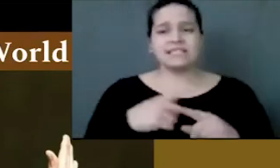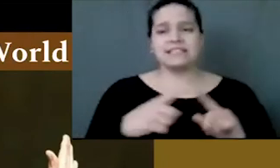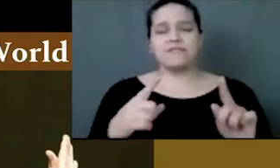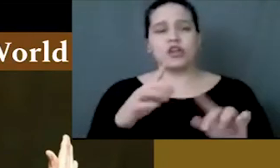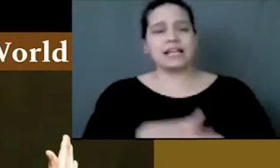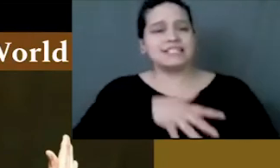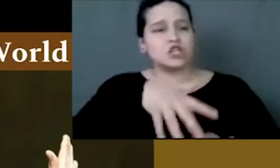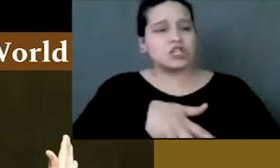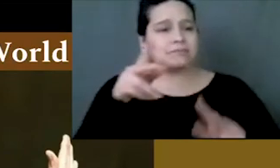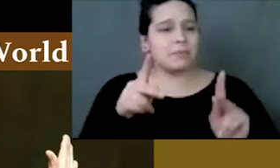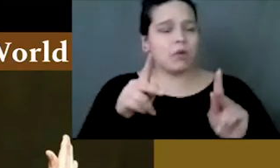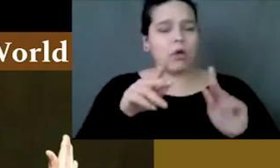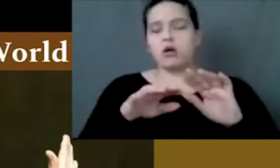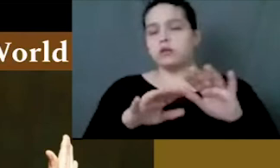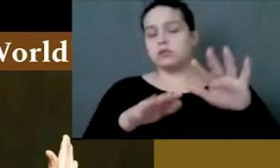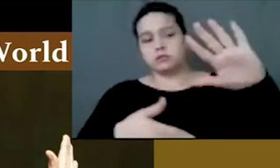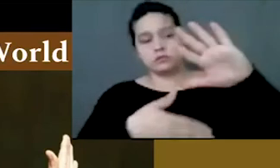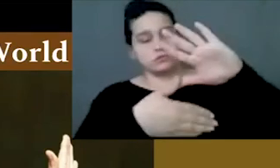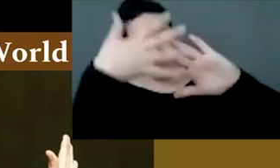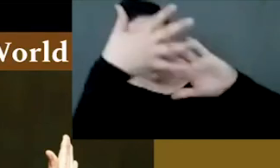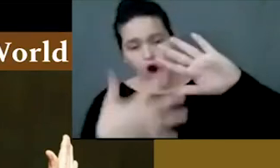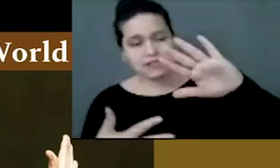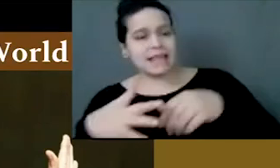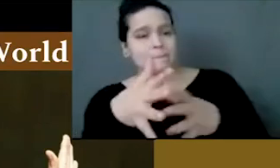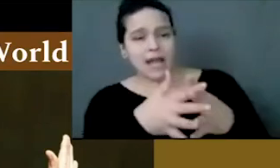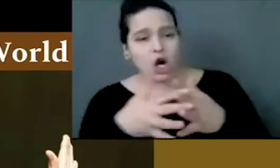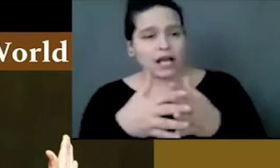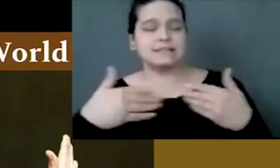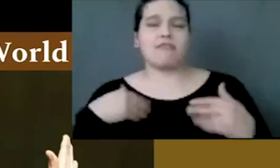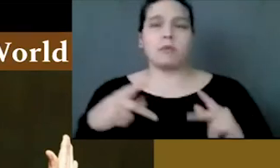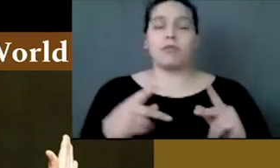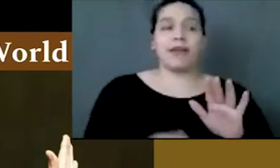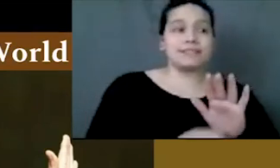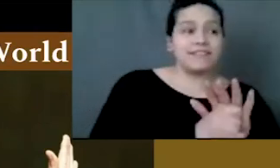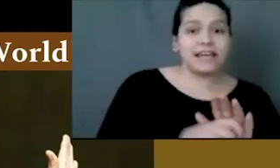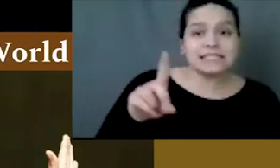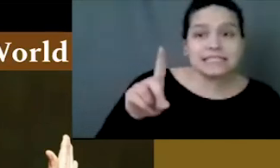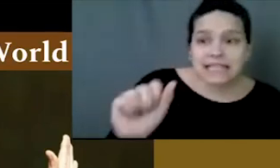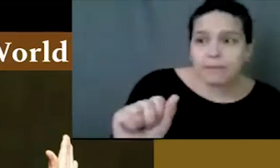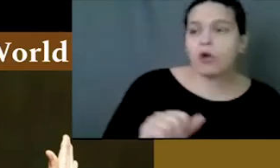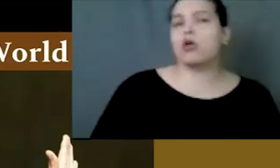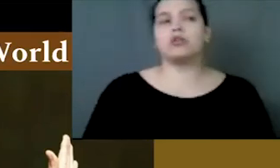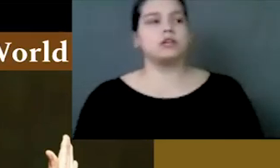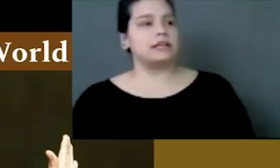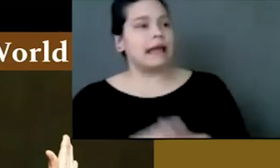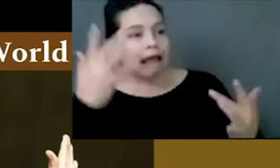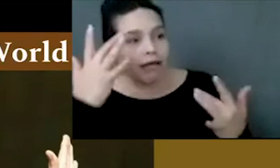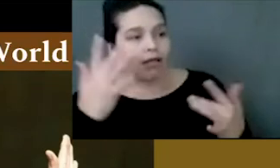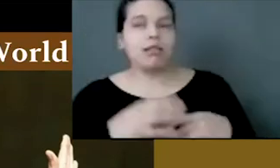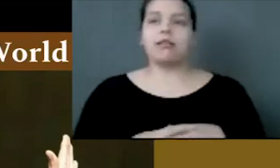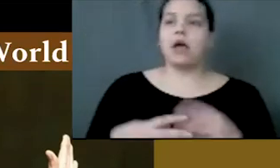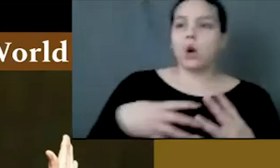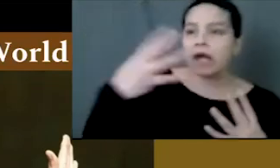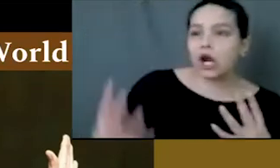of this event, we have different indigenous people from across the Americas. You know, we have people who identify as disabled,